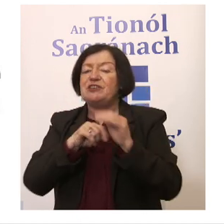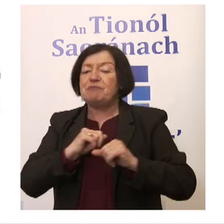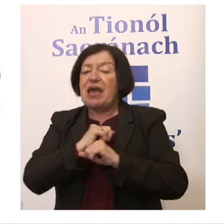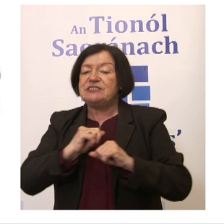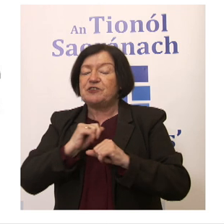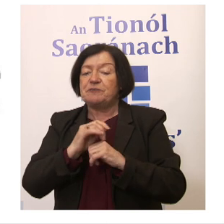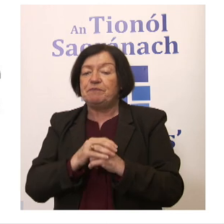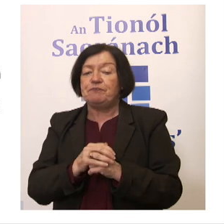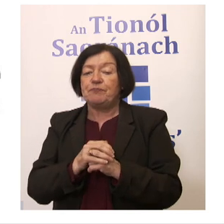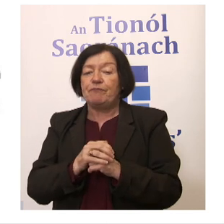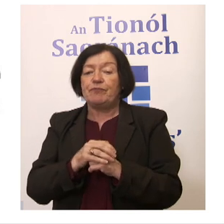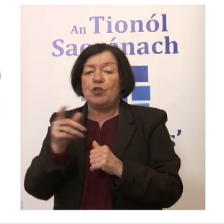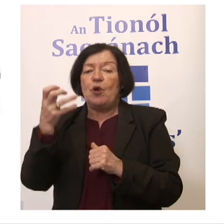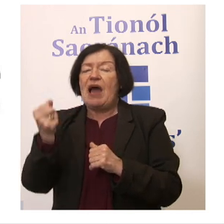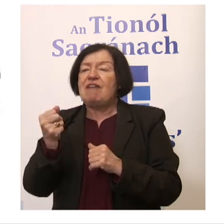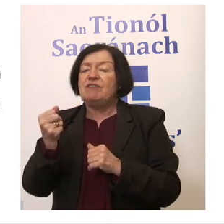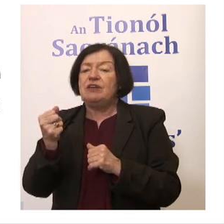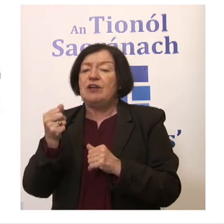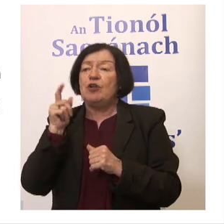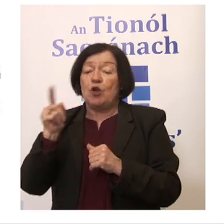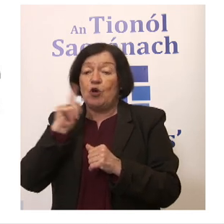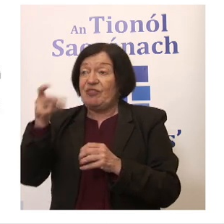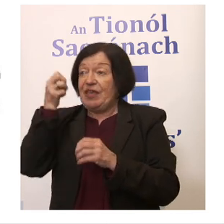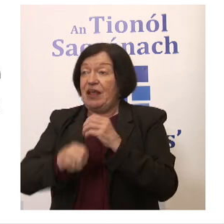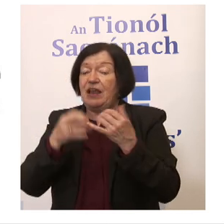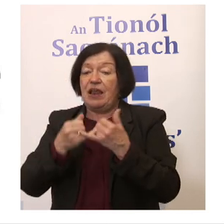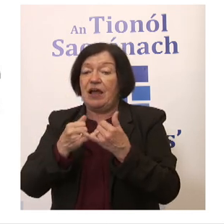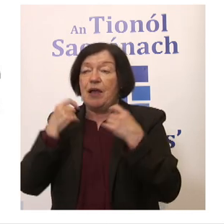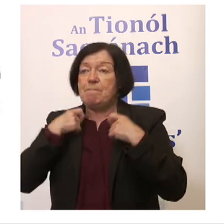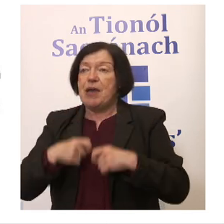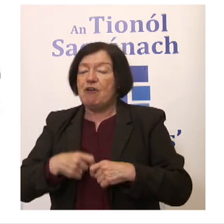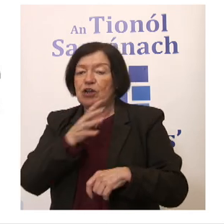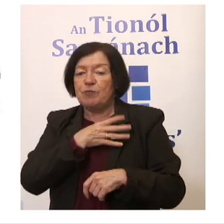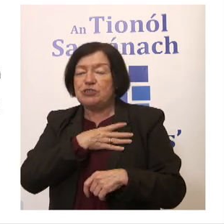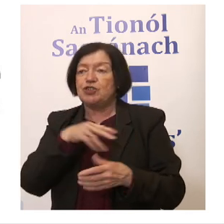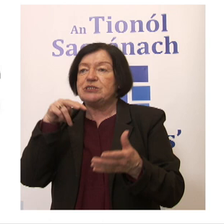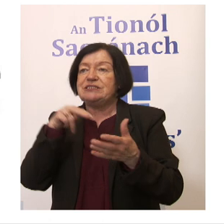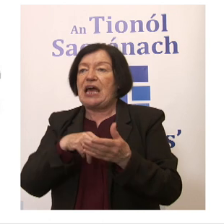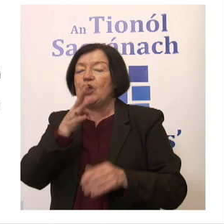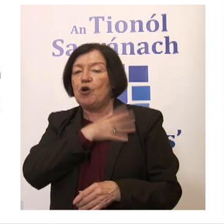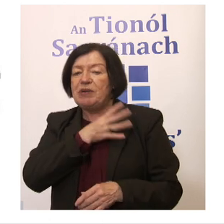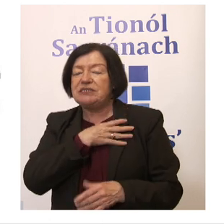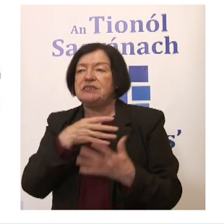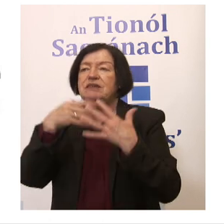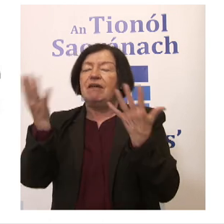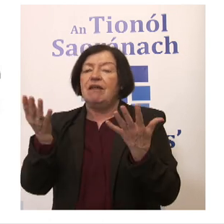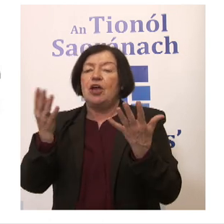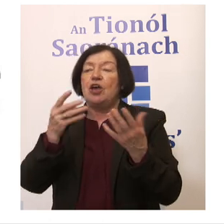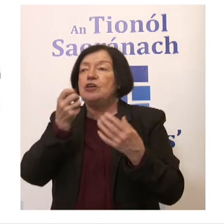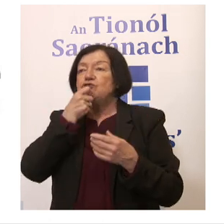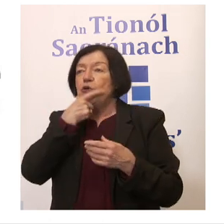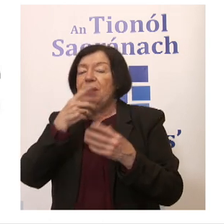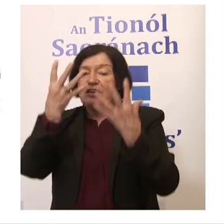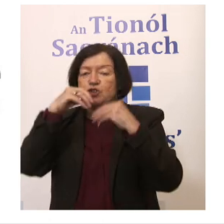have, just popping to the bottom there, things like mayoral commissions, or standing committees, or if we wanted to do a Dublin Education